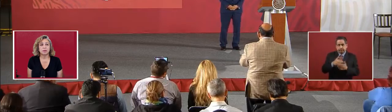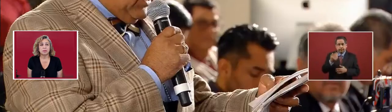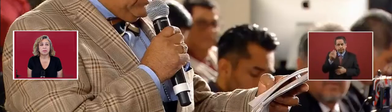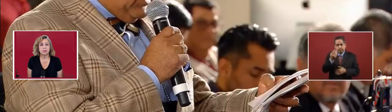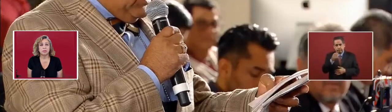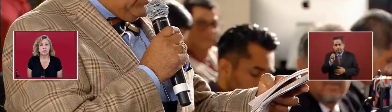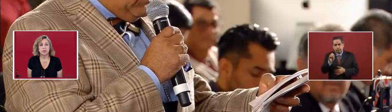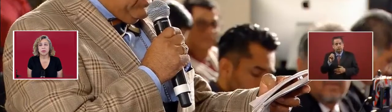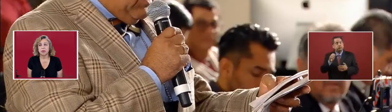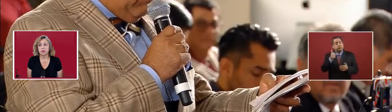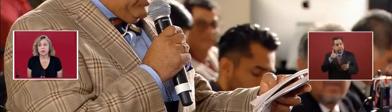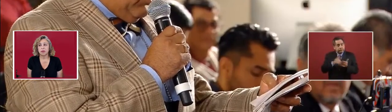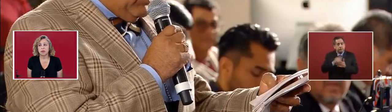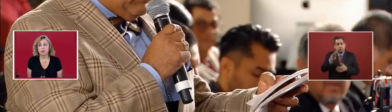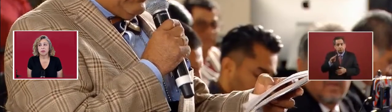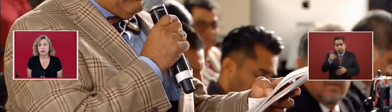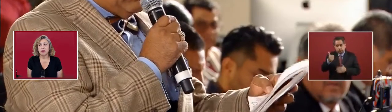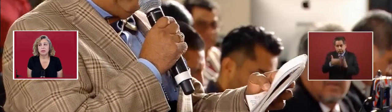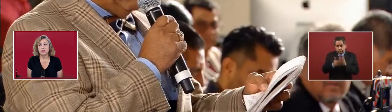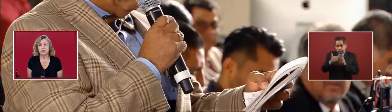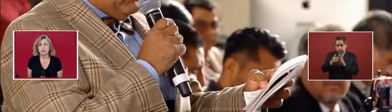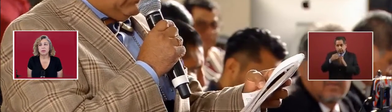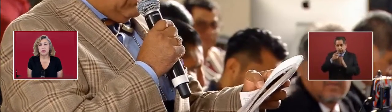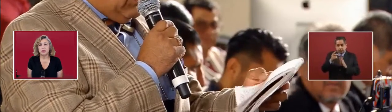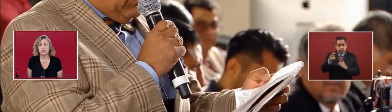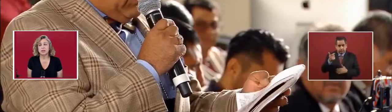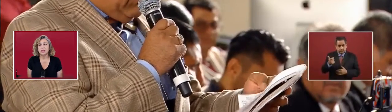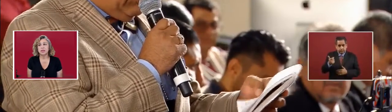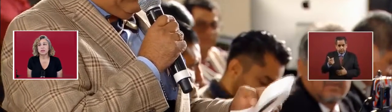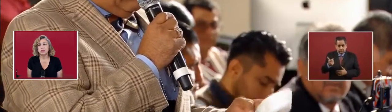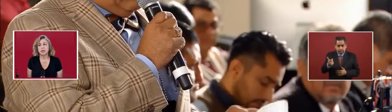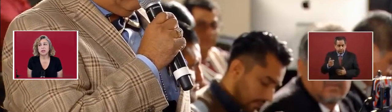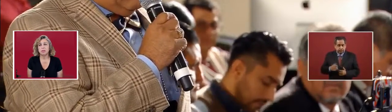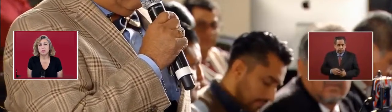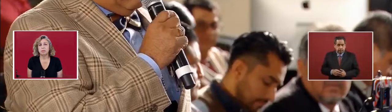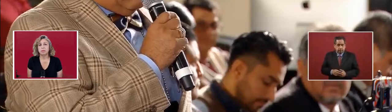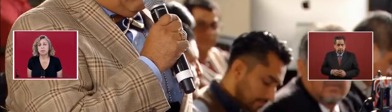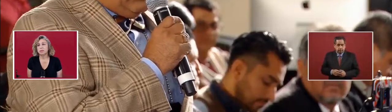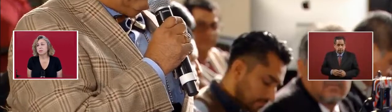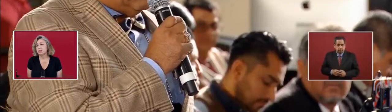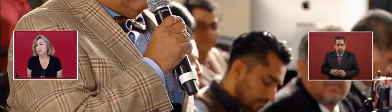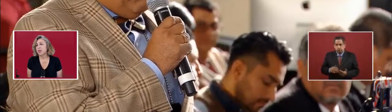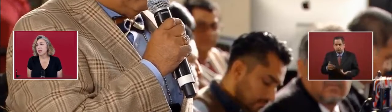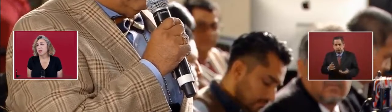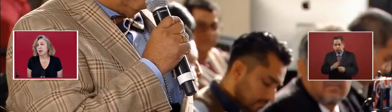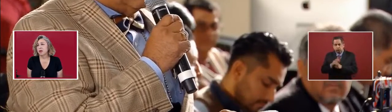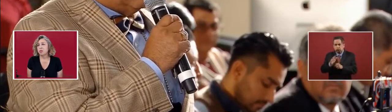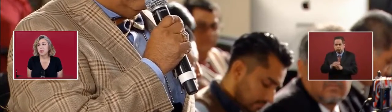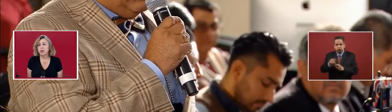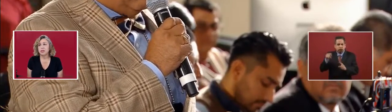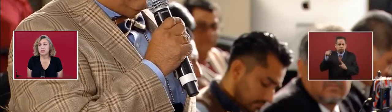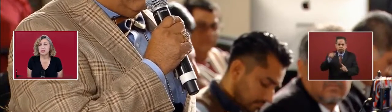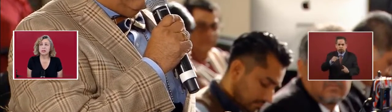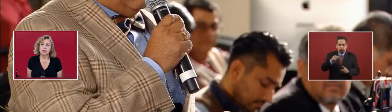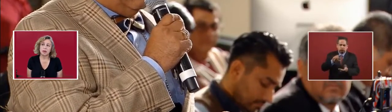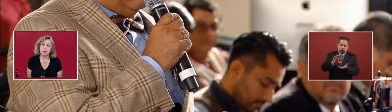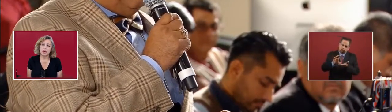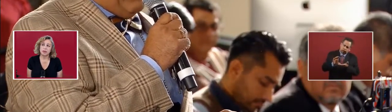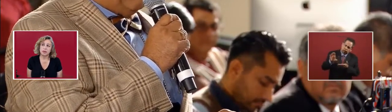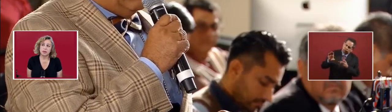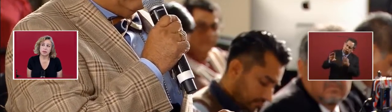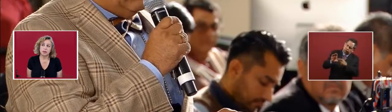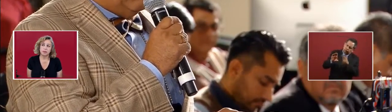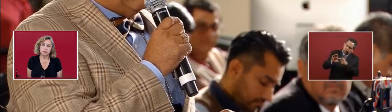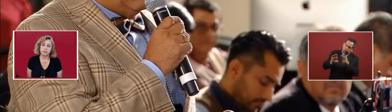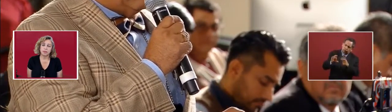,000 million, and what is the